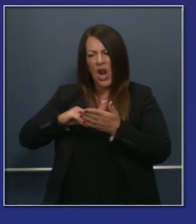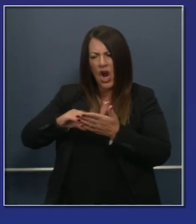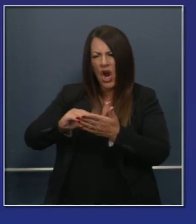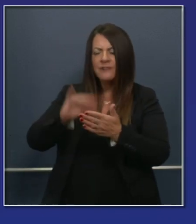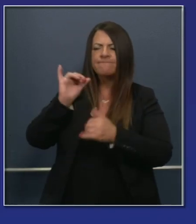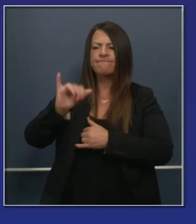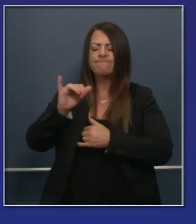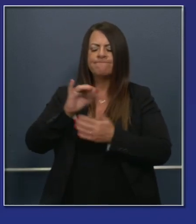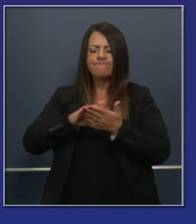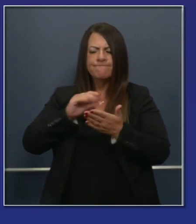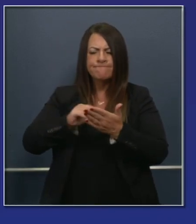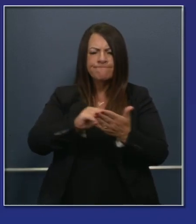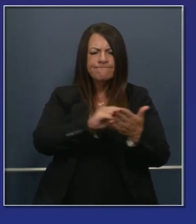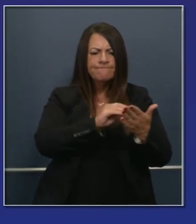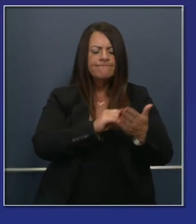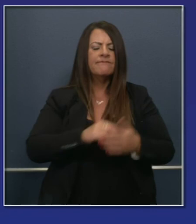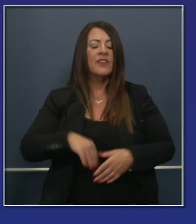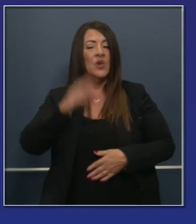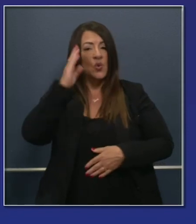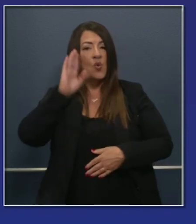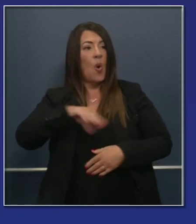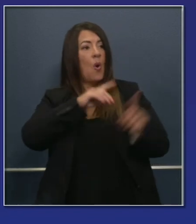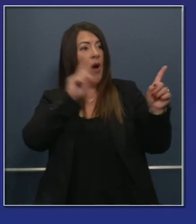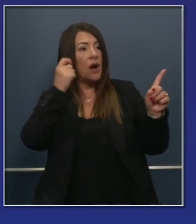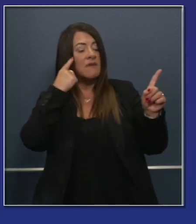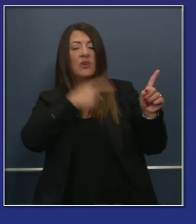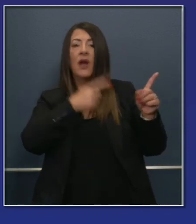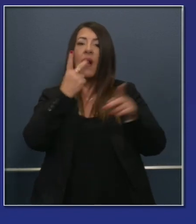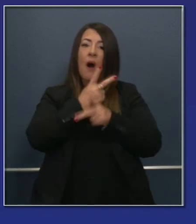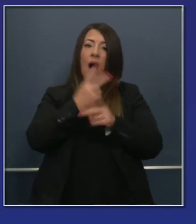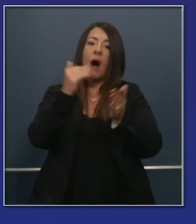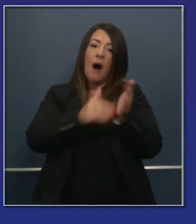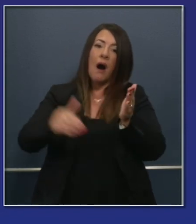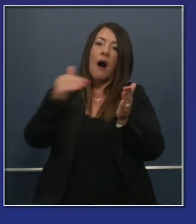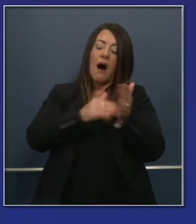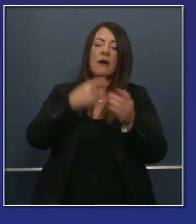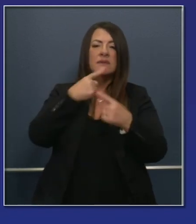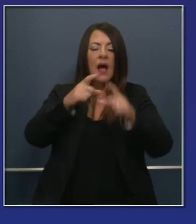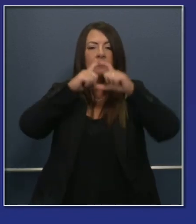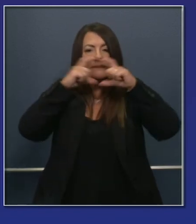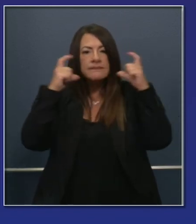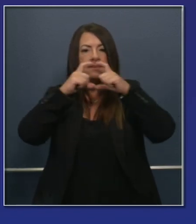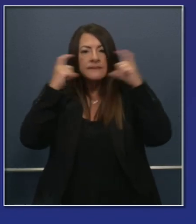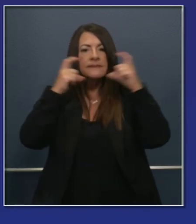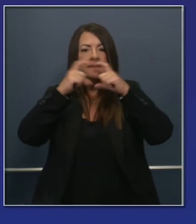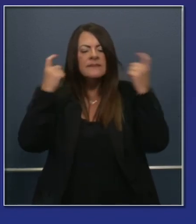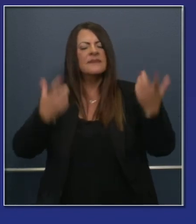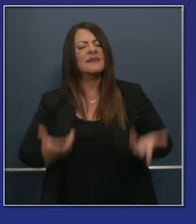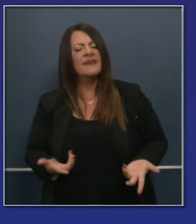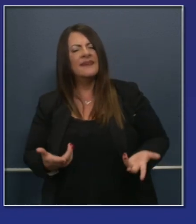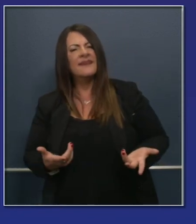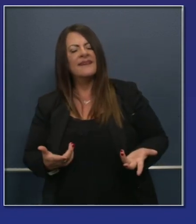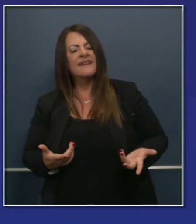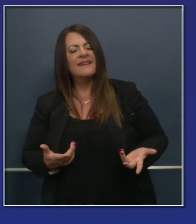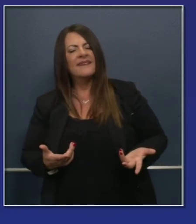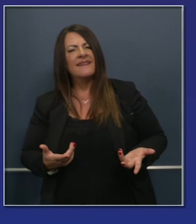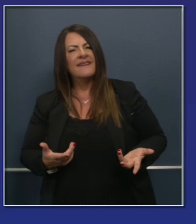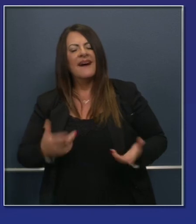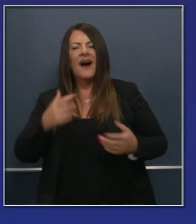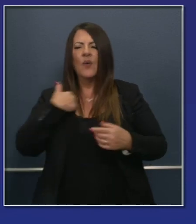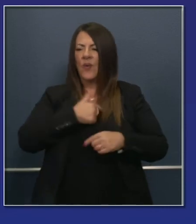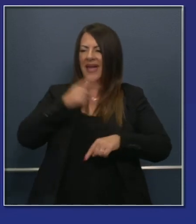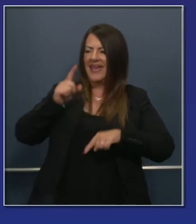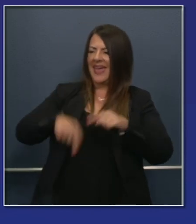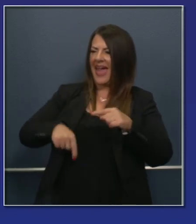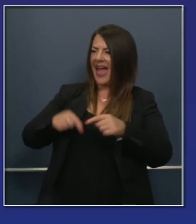says it all the time. Wear a face covering, and that will help to keep us safe and flatten the curve. We can't control what coronavirus does, but we can control how we respond